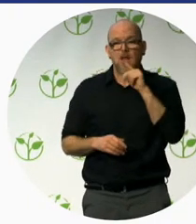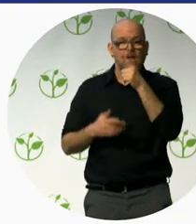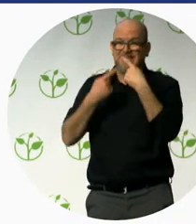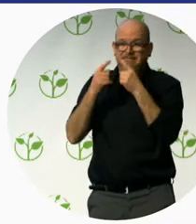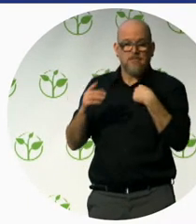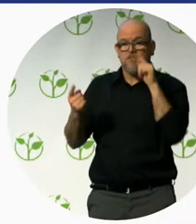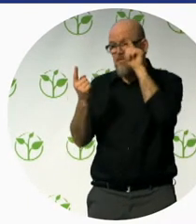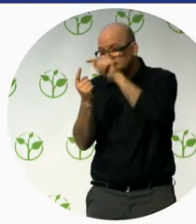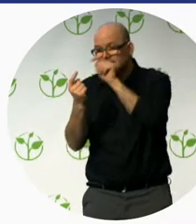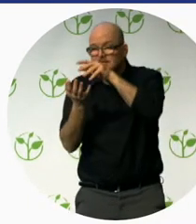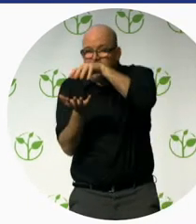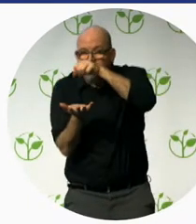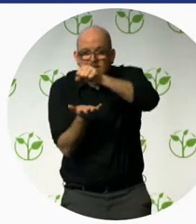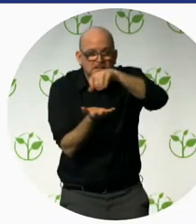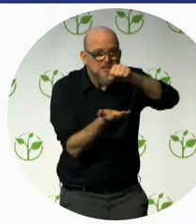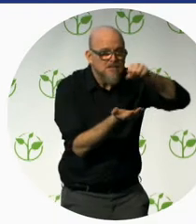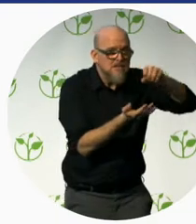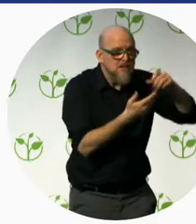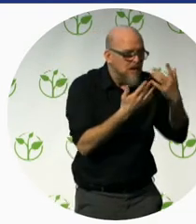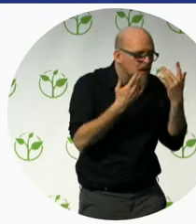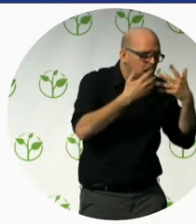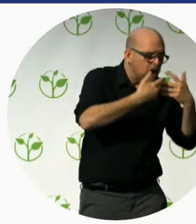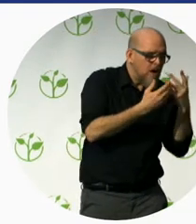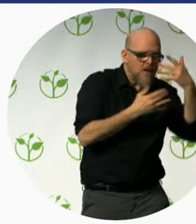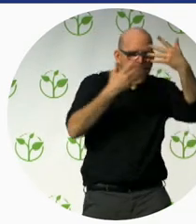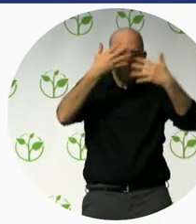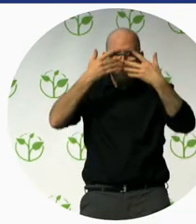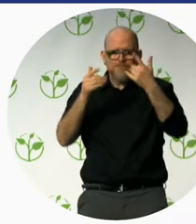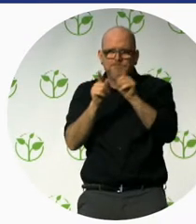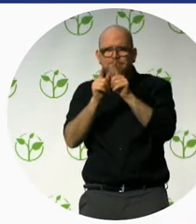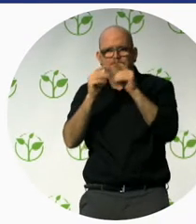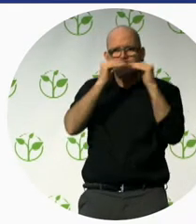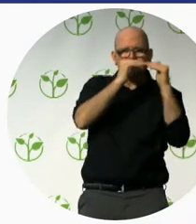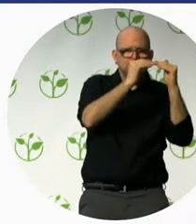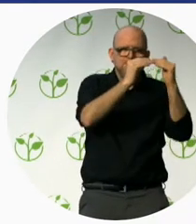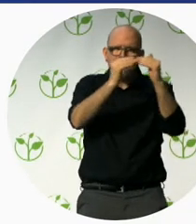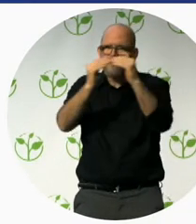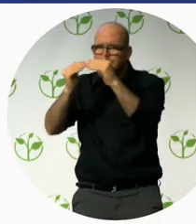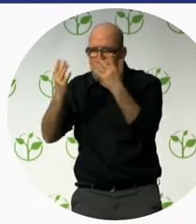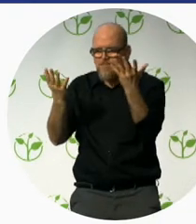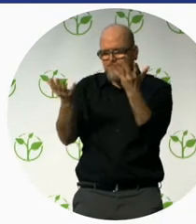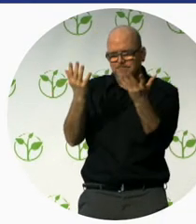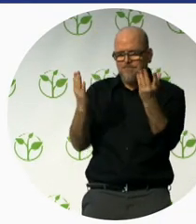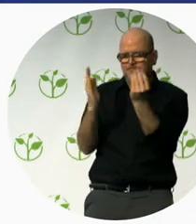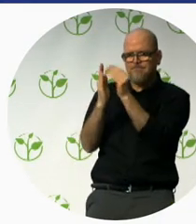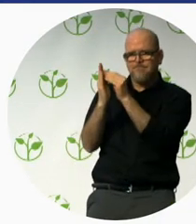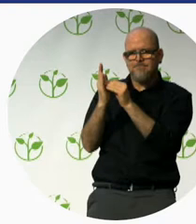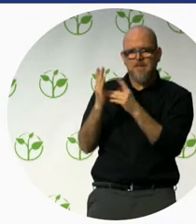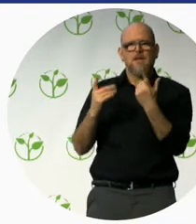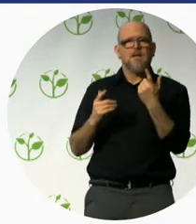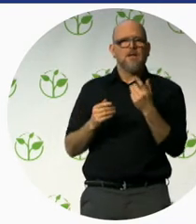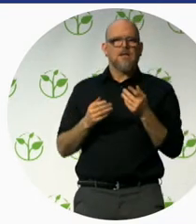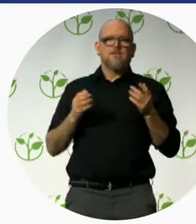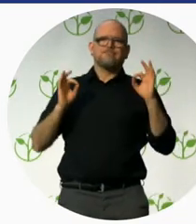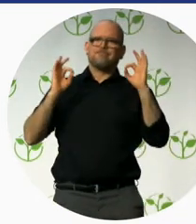this standard. Okay. We see this standard. Why this standard? Because we made a